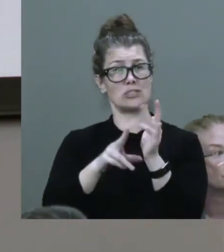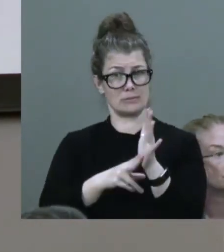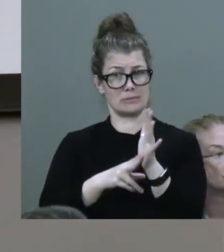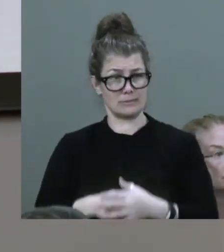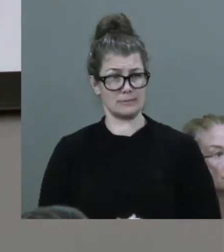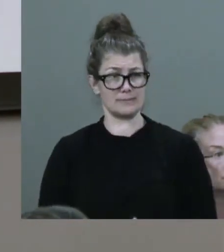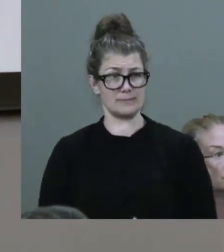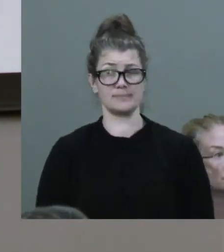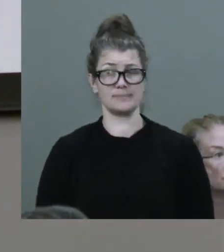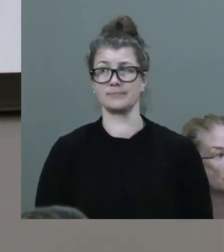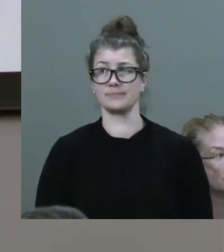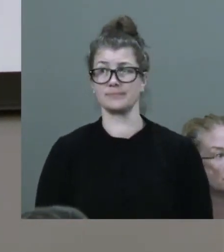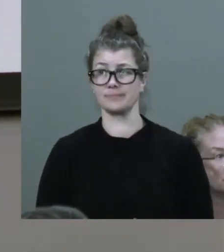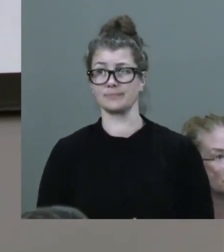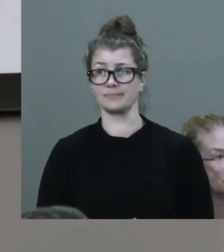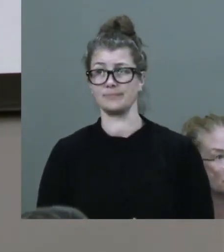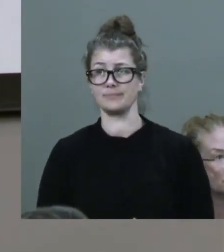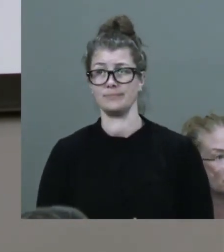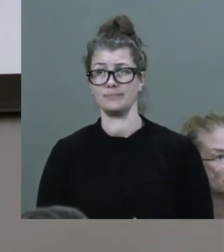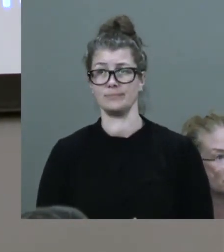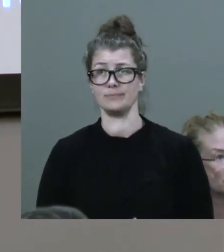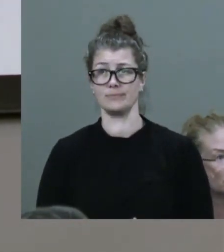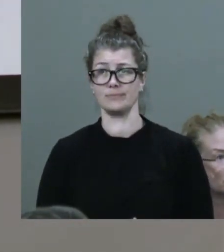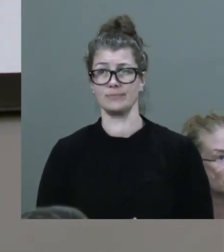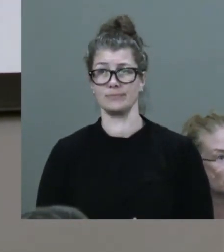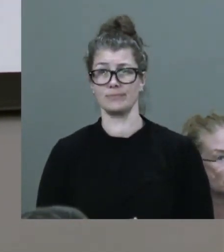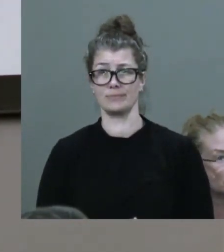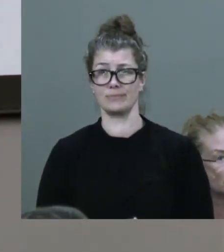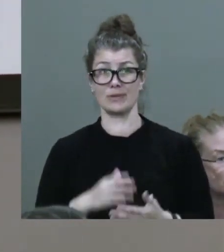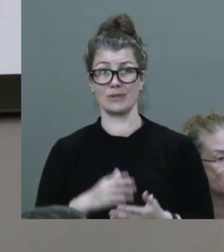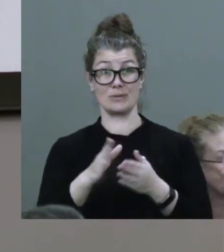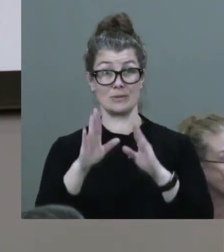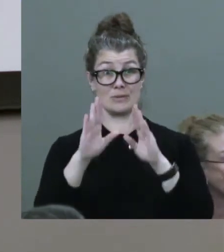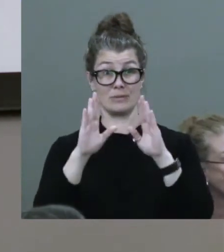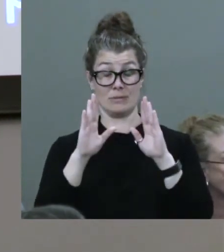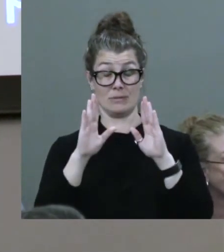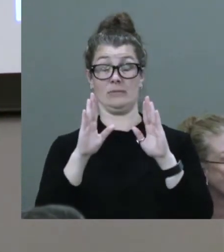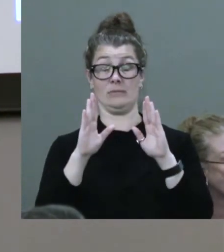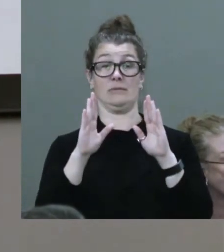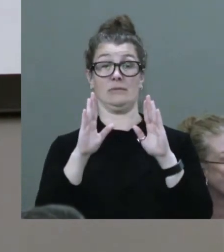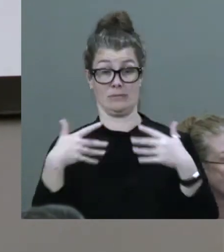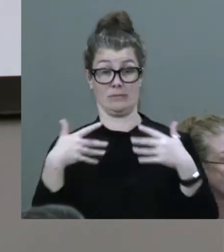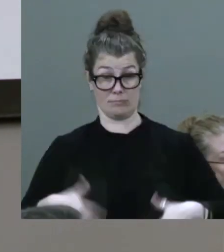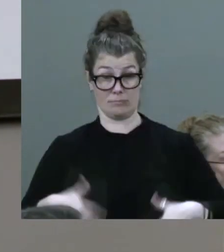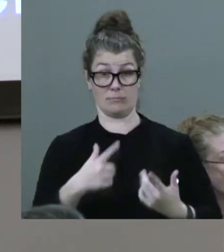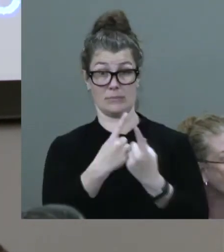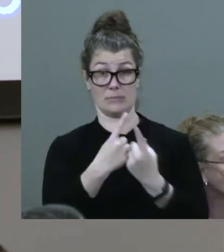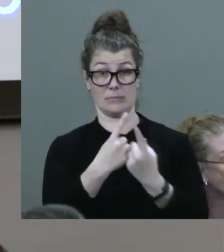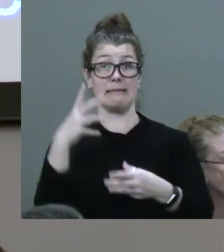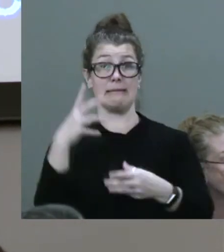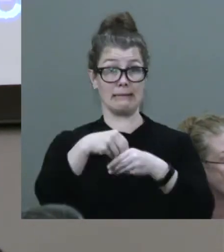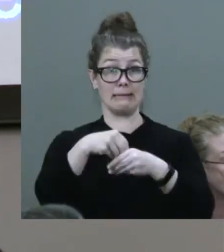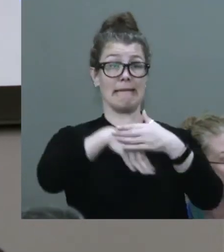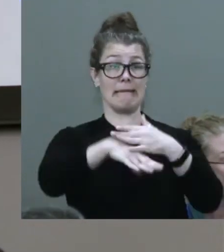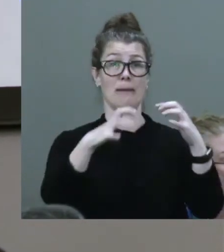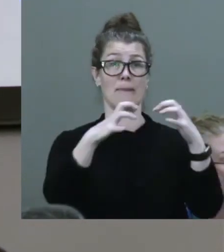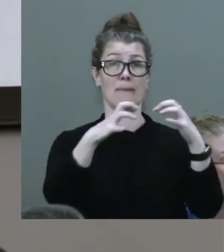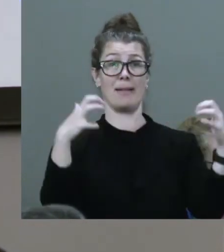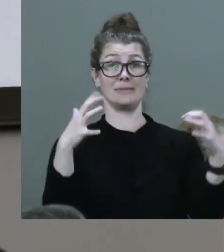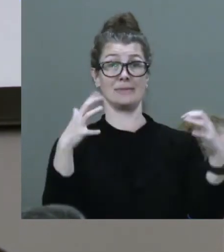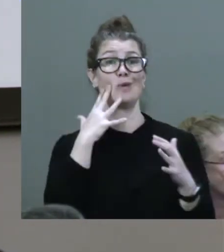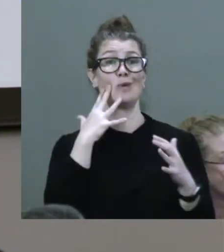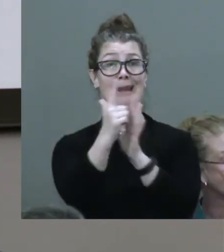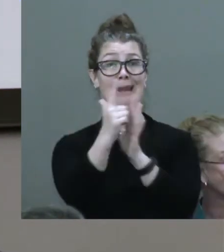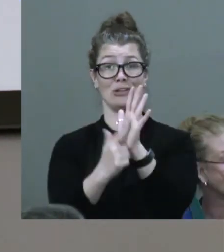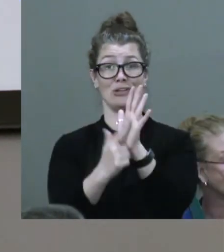You know, it was an incredible thing to be part of that moment in Parliament where that legislation